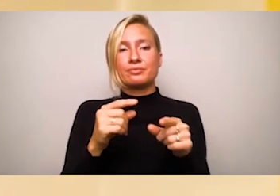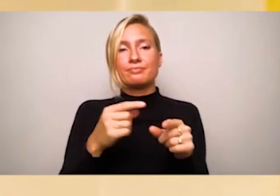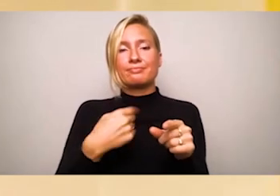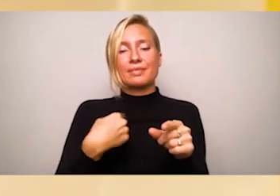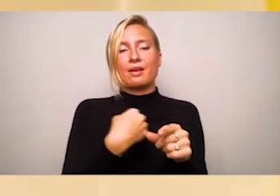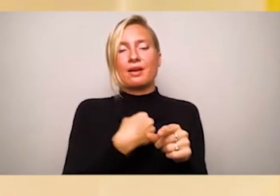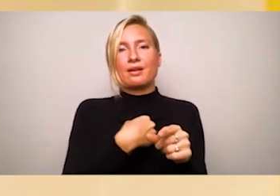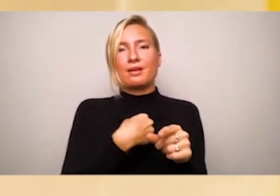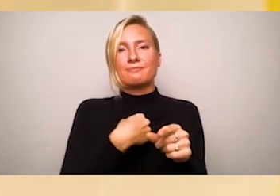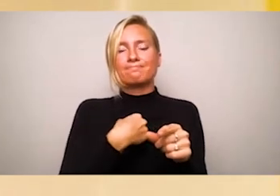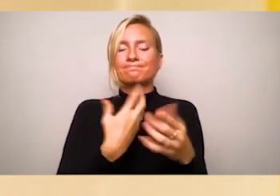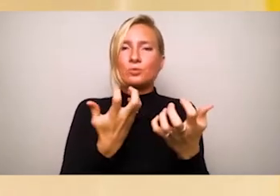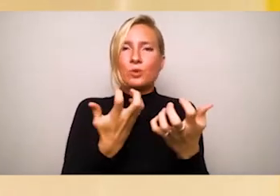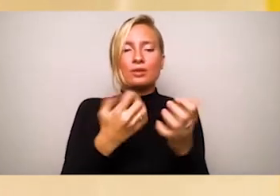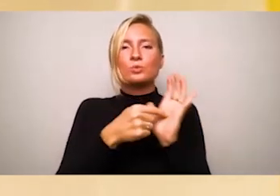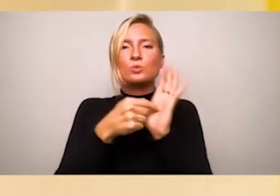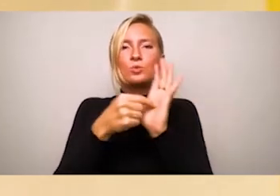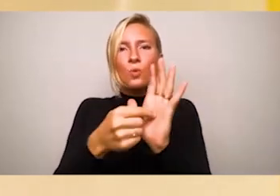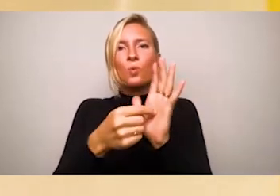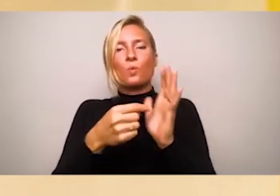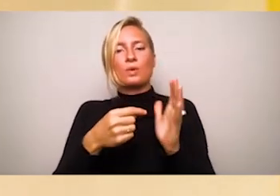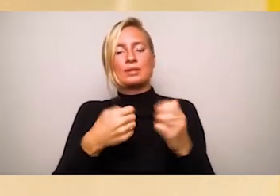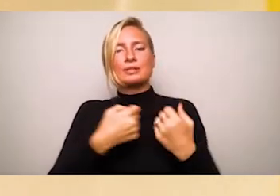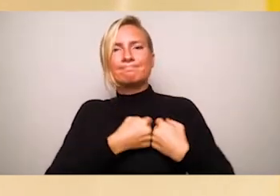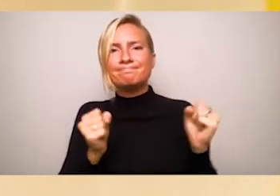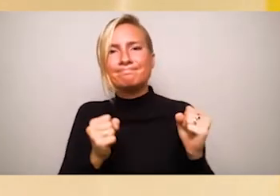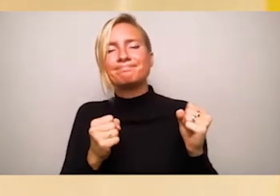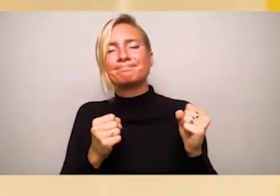of ourselves that we are most afraid to own.